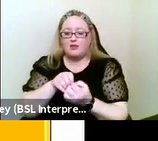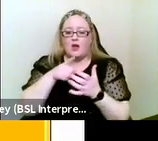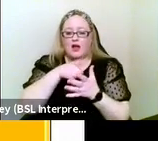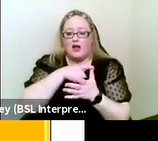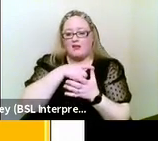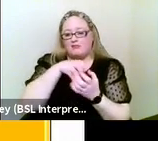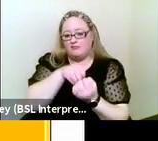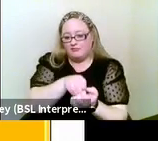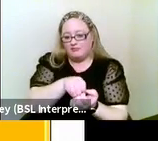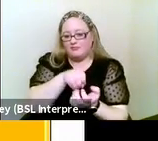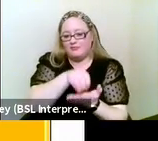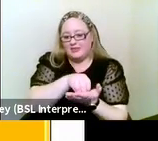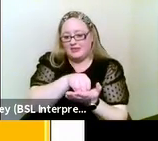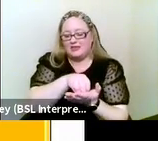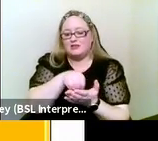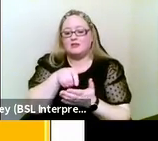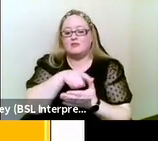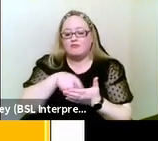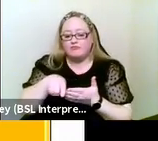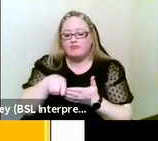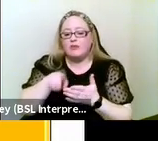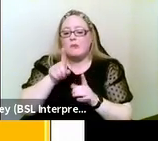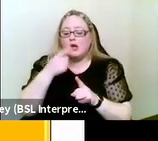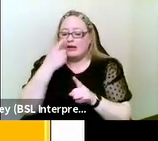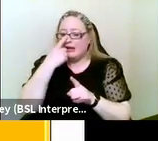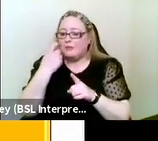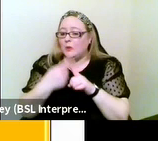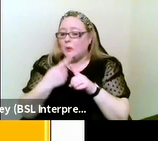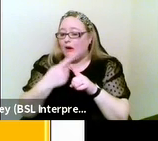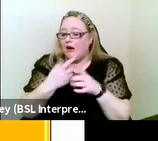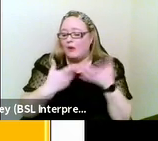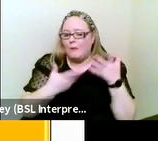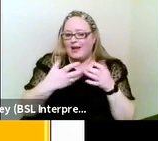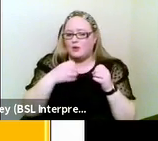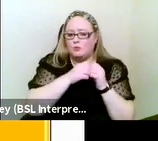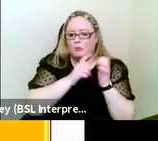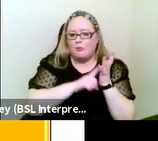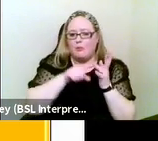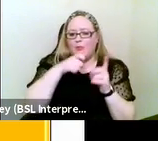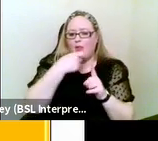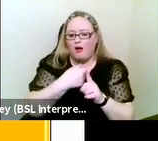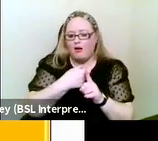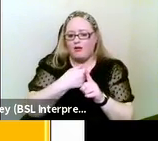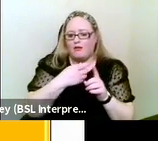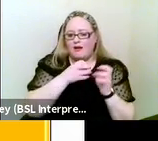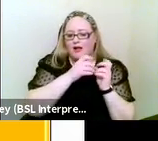However, this can be much quicker than block alphabet in communicating